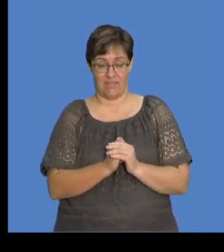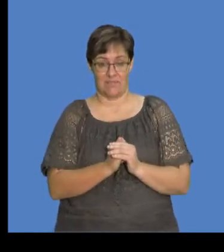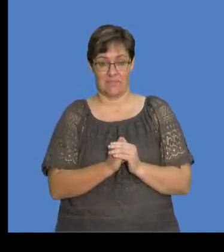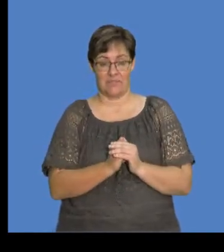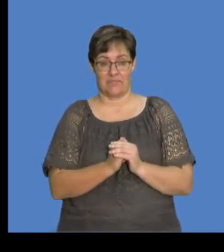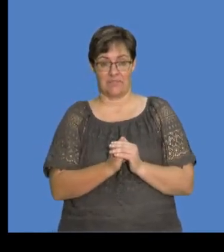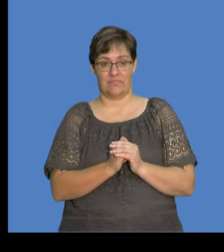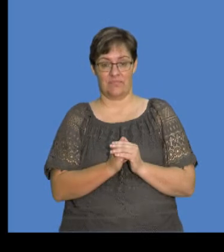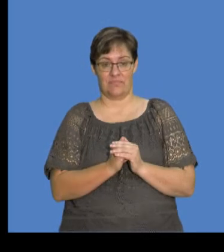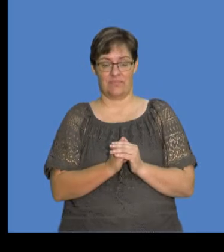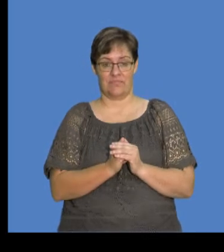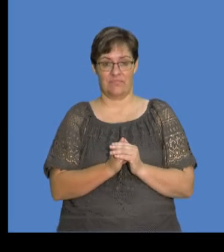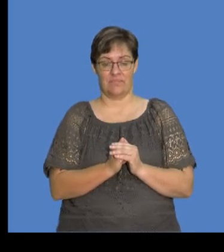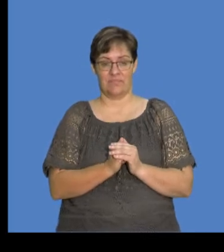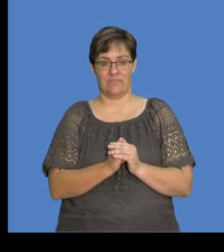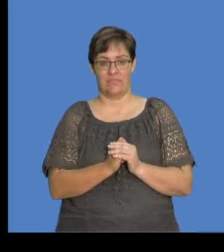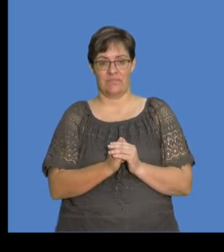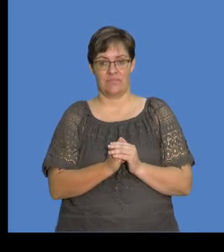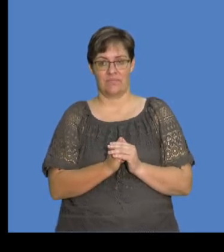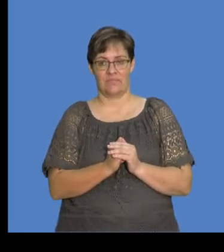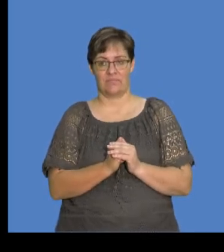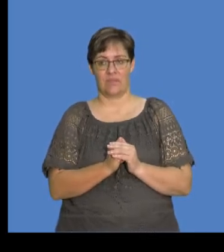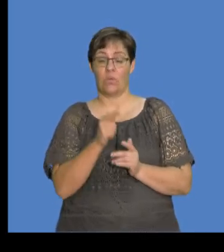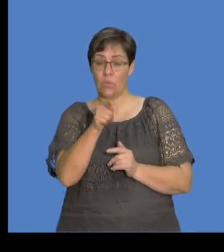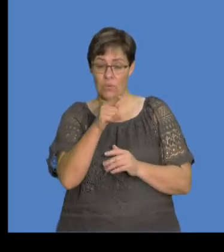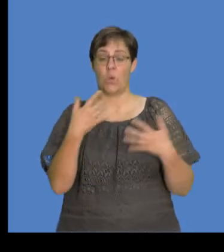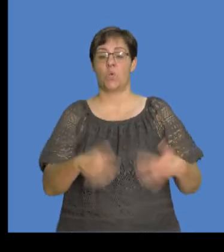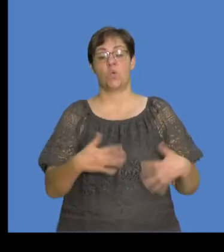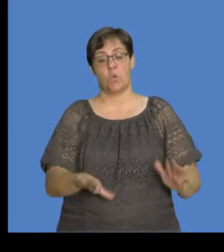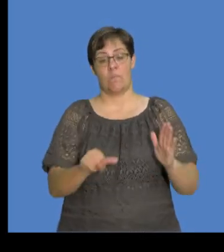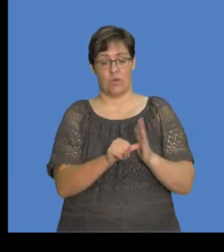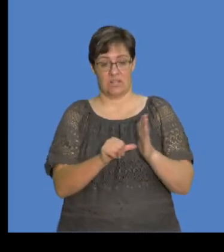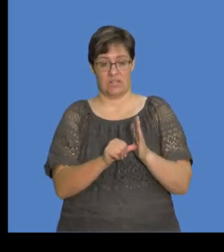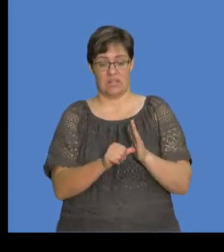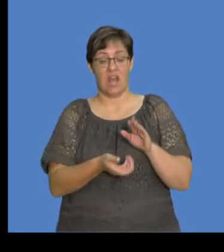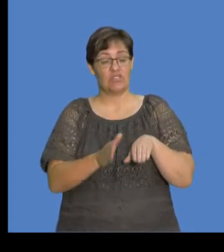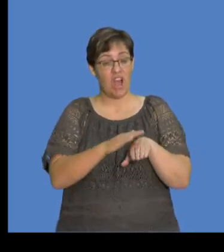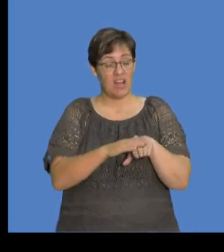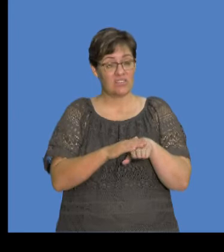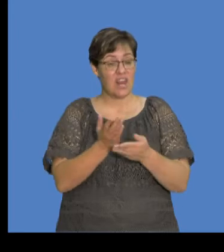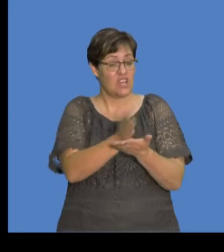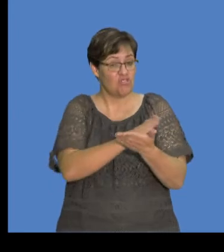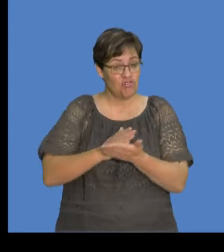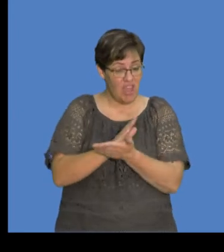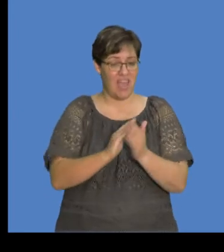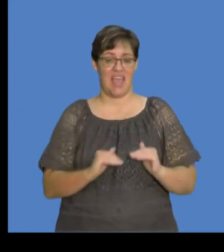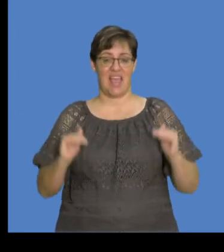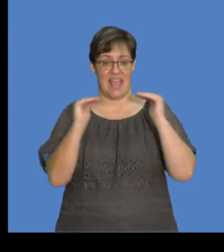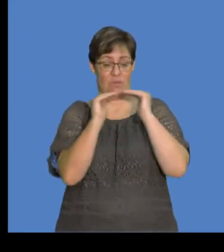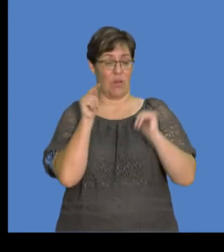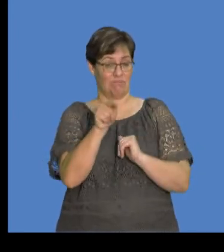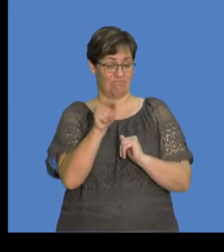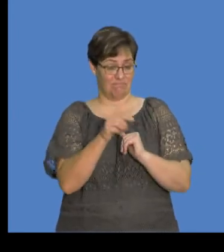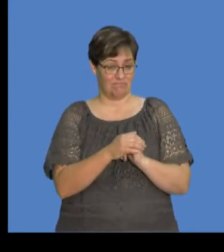okay? Let's highlight that because it's very important. So charge is shared equally. Now